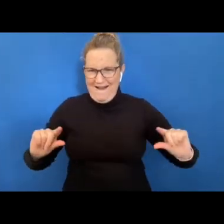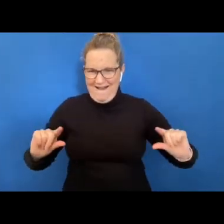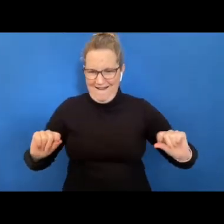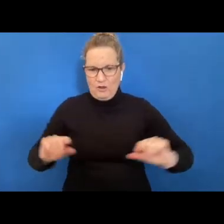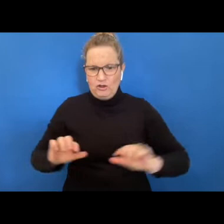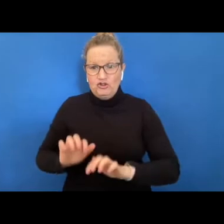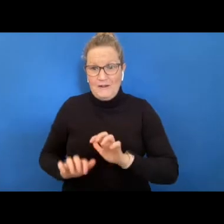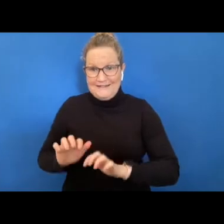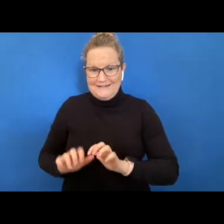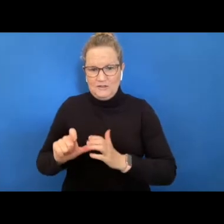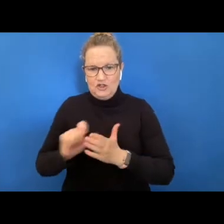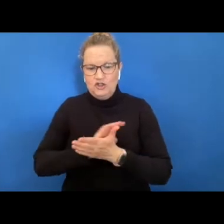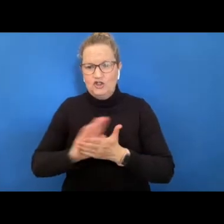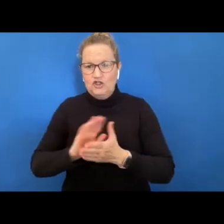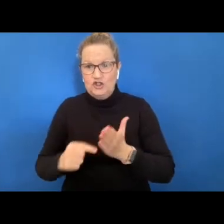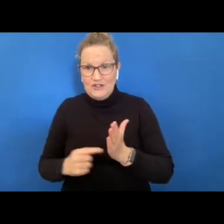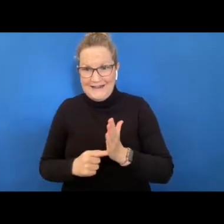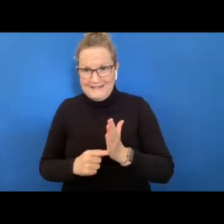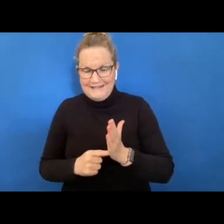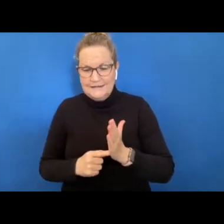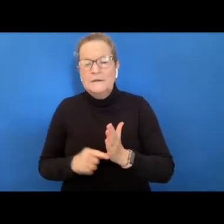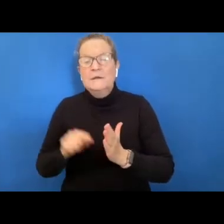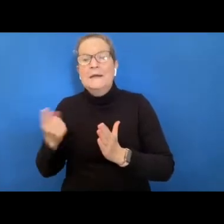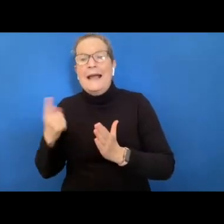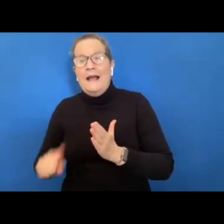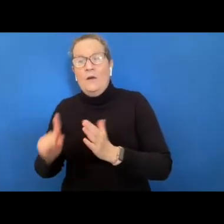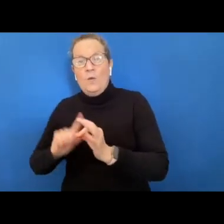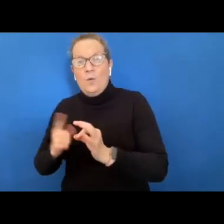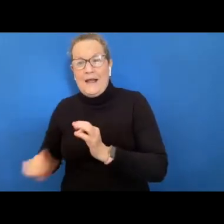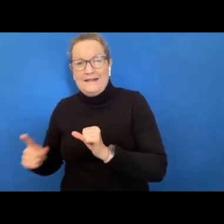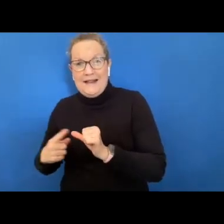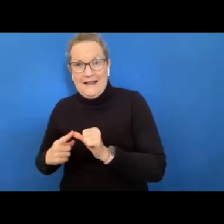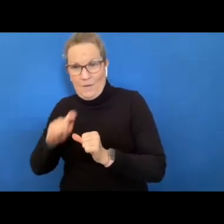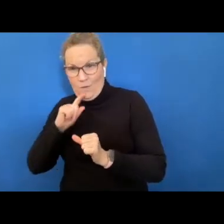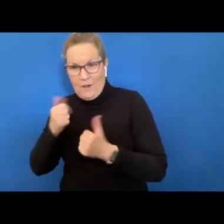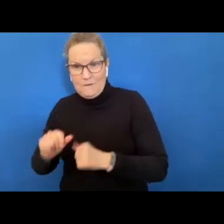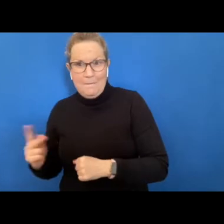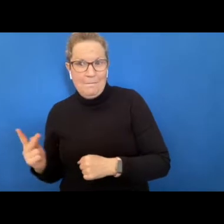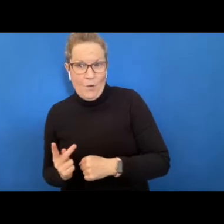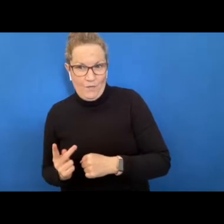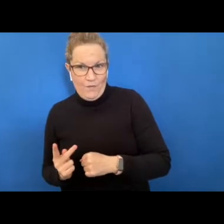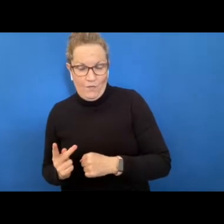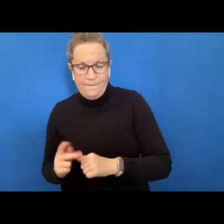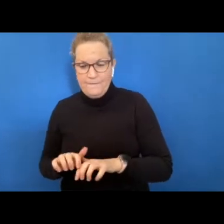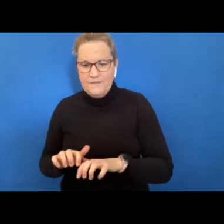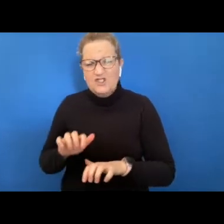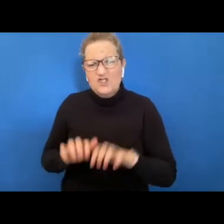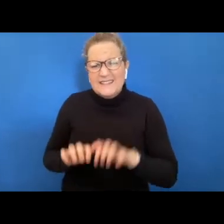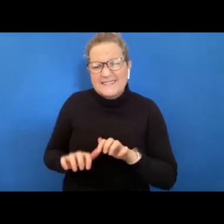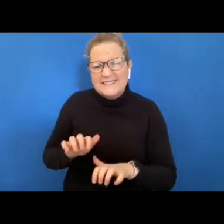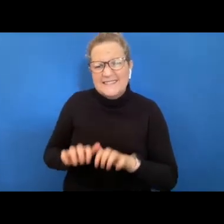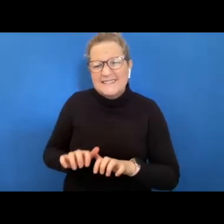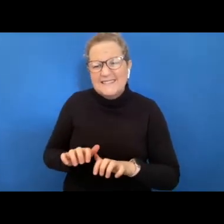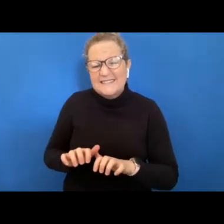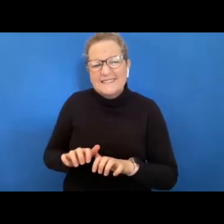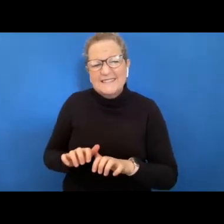be using the chat function and the q a functions this morning what we'll ask you to use the chat for uh is for those